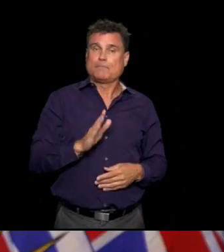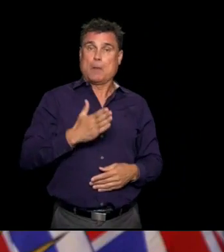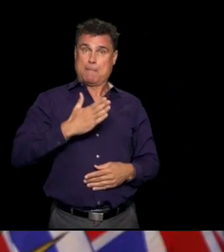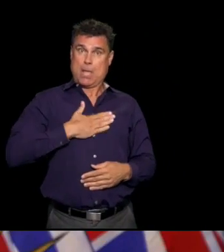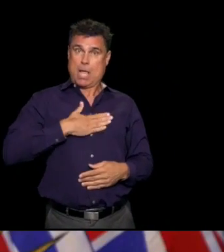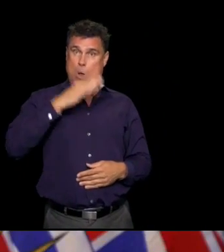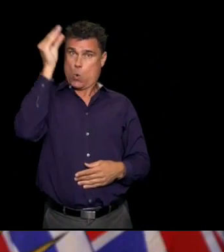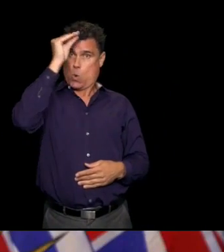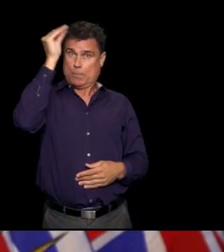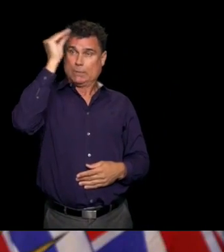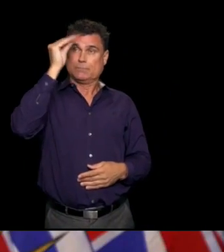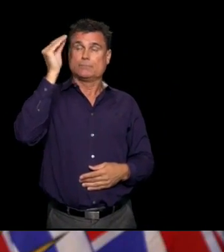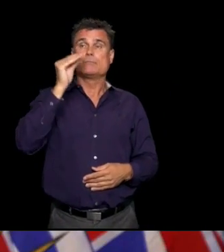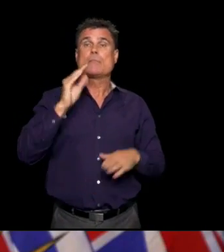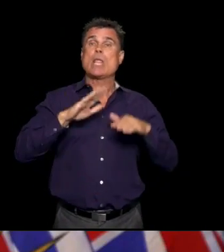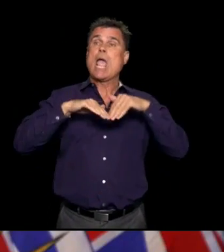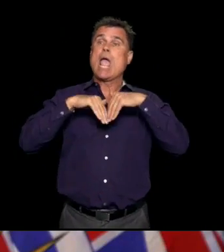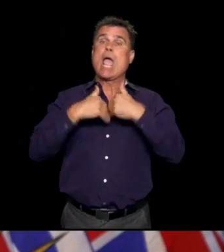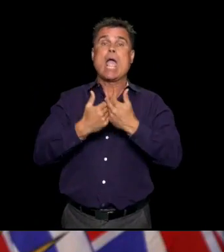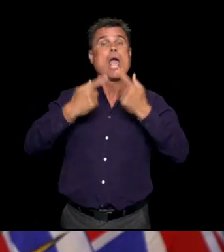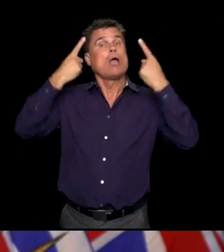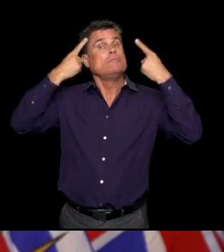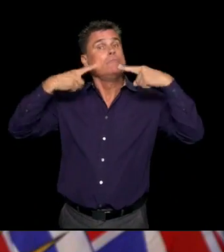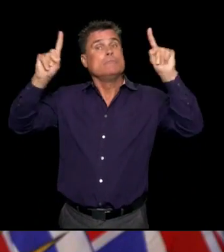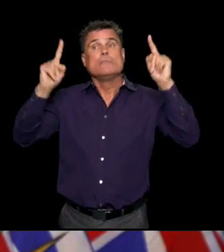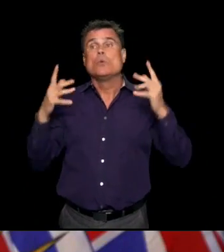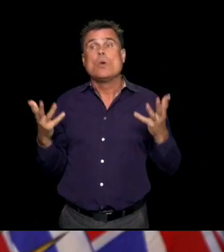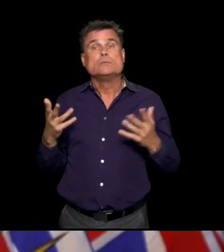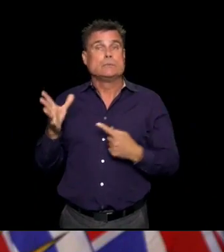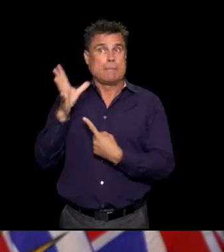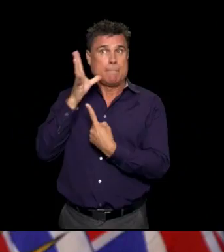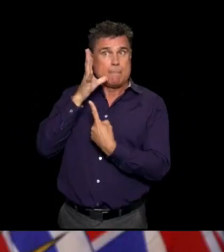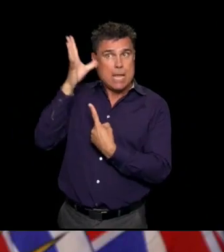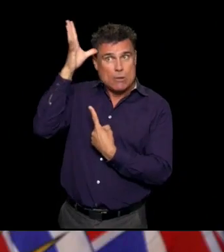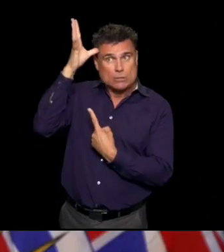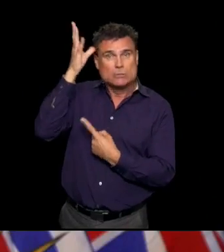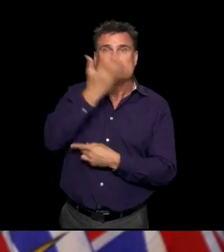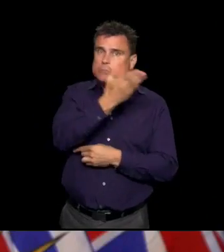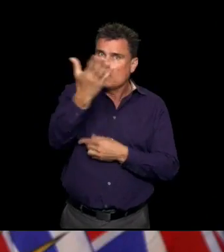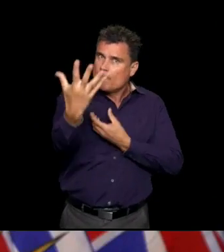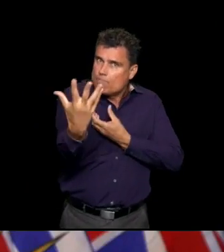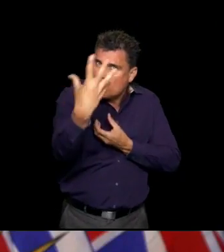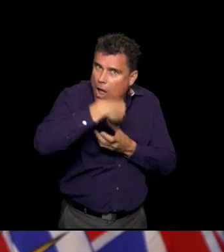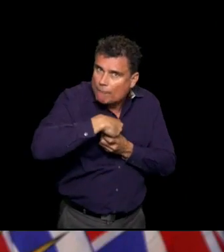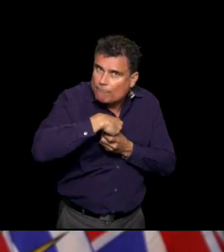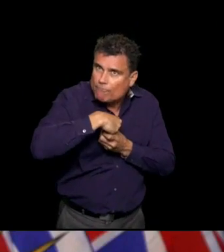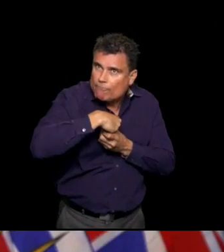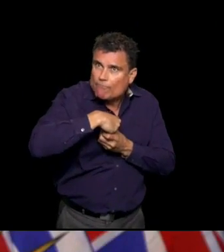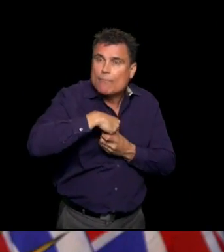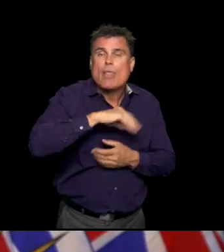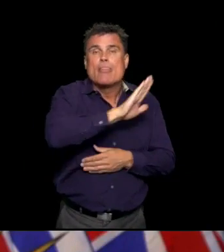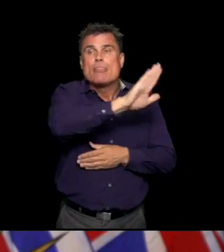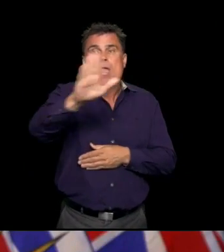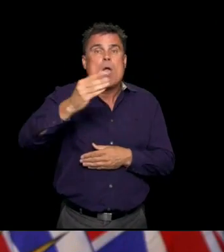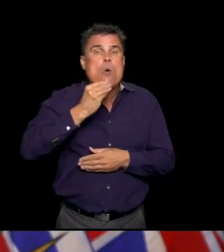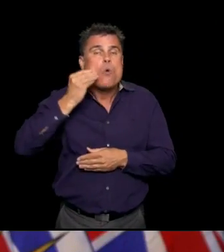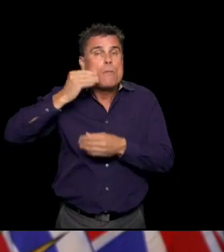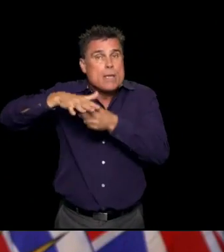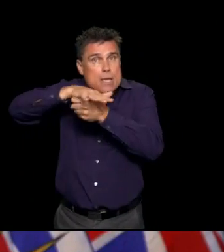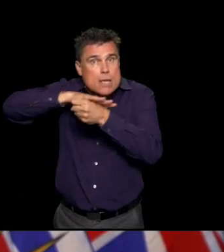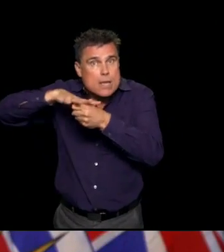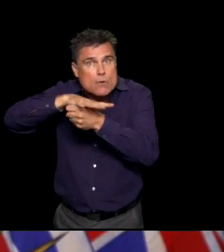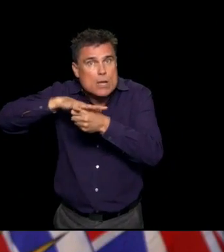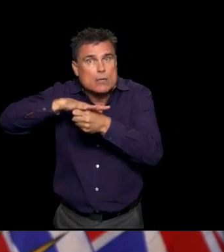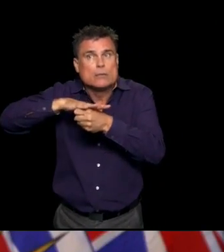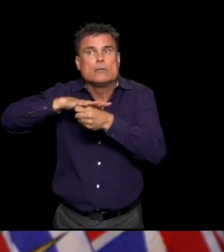So they're the things that are going to work for each school. And that's what parents are now getting used to because they're starting to see the details of what